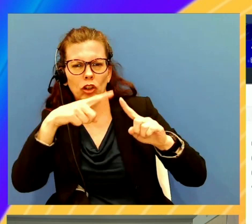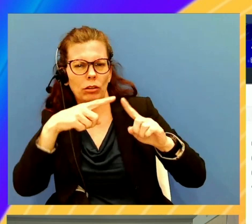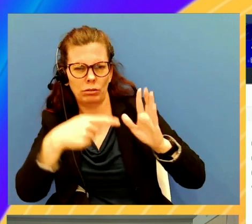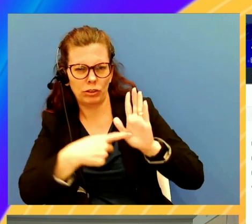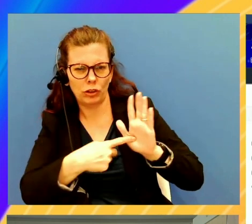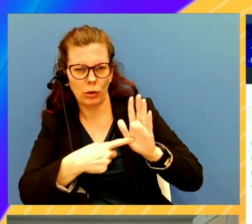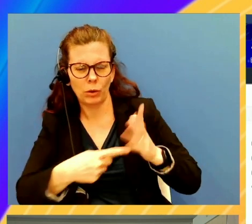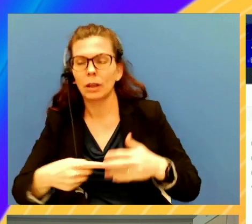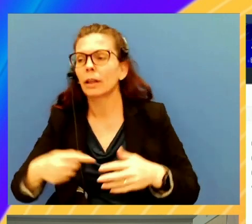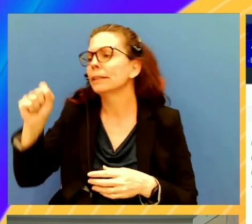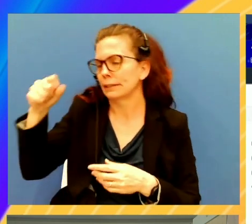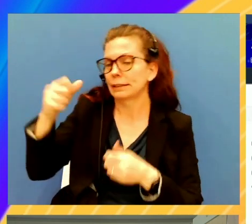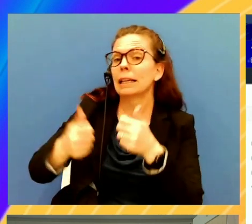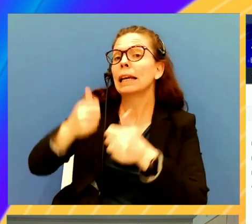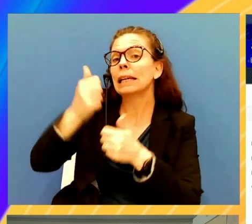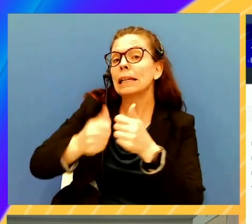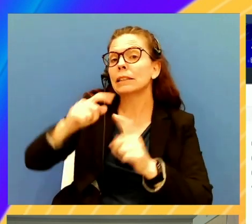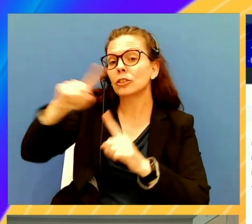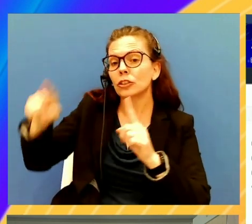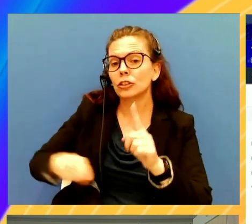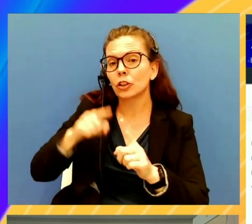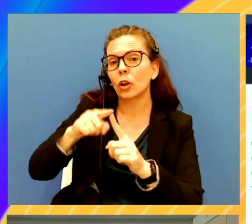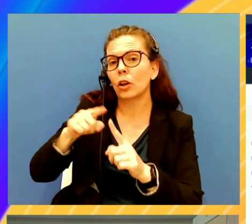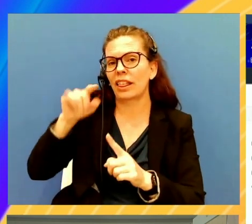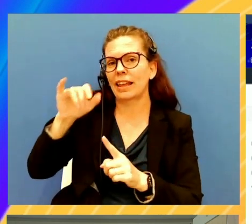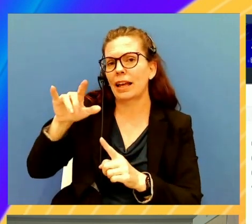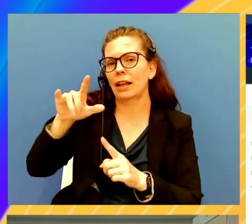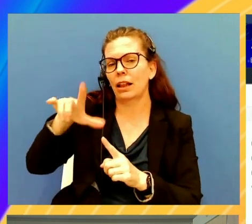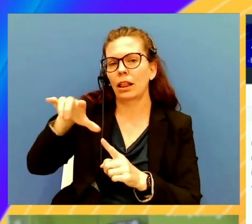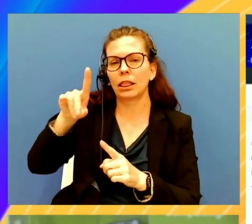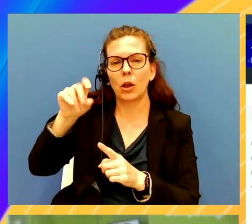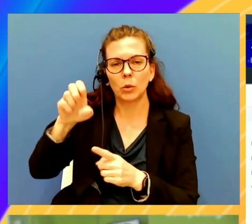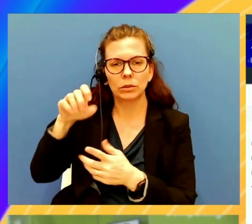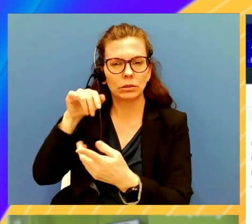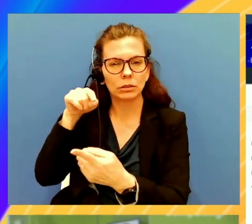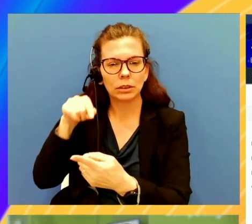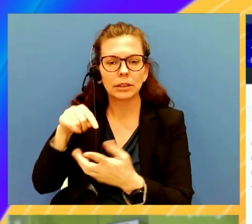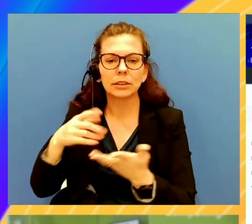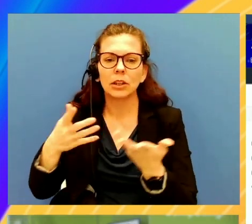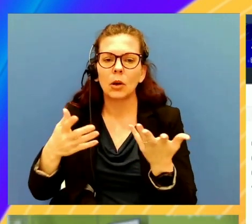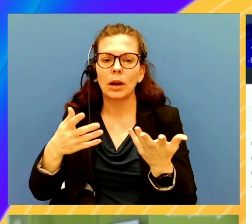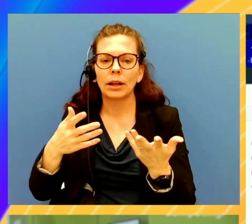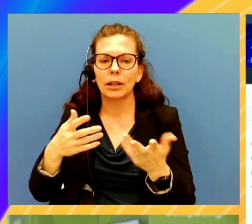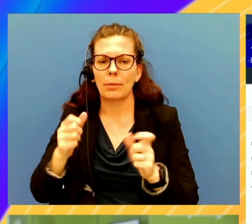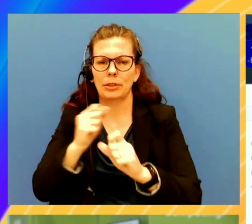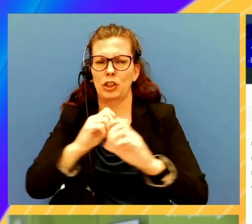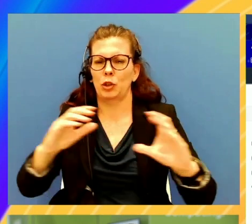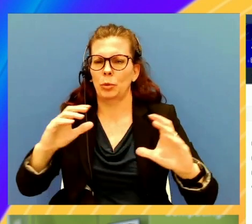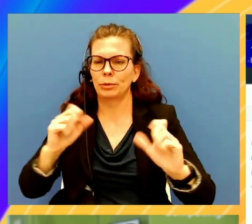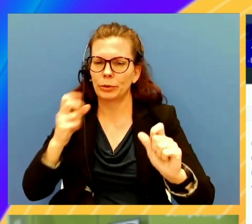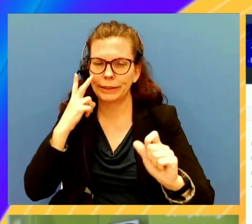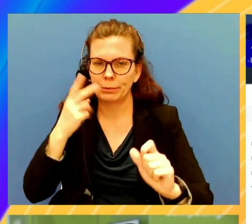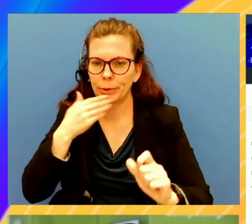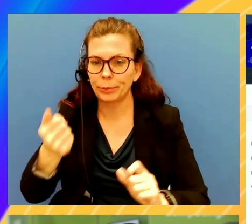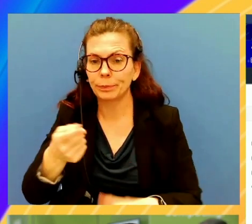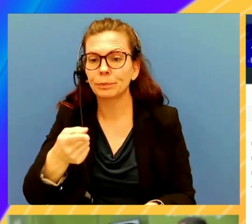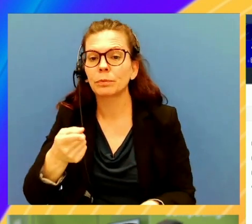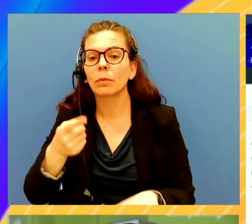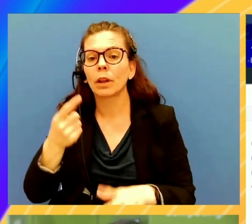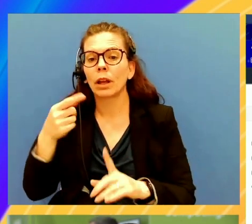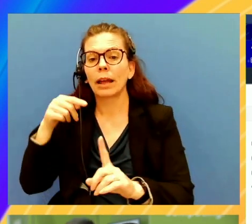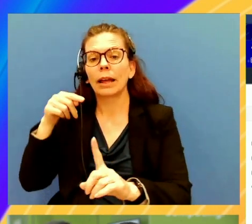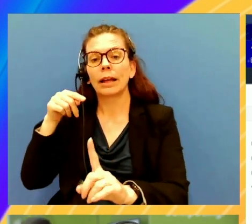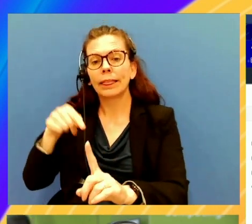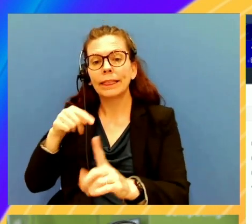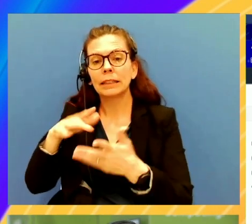Yeah. So each of the circles are the nodes. So these are nodes, like, let's say, like, let me zoom in a little bit as well. So one of them is the Pet List